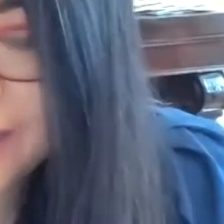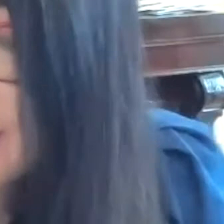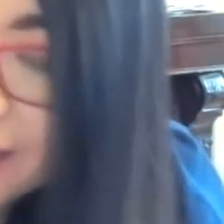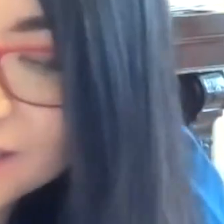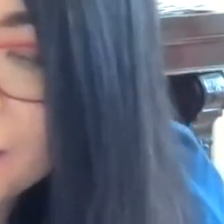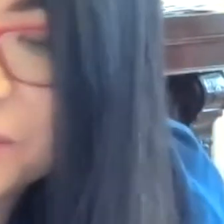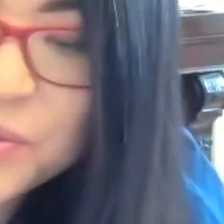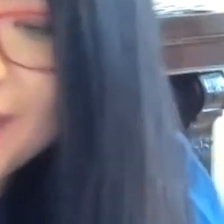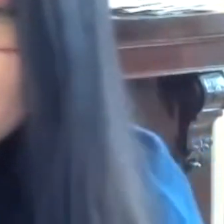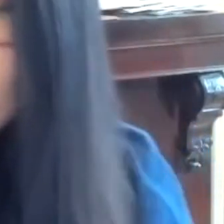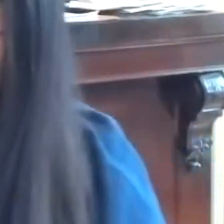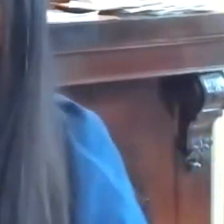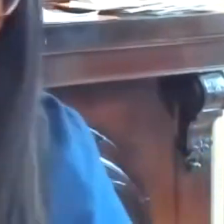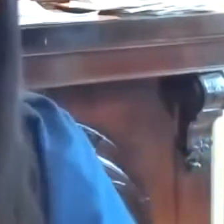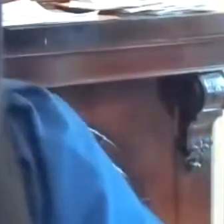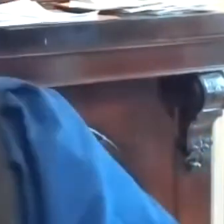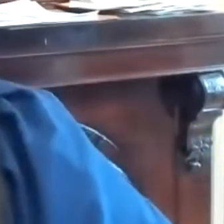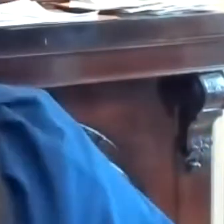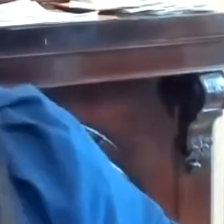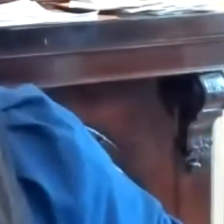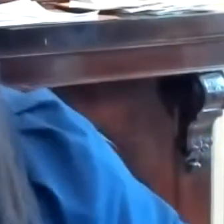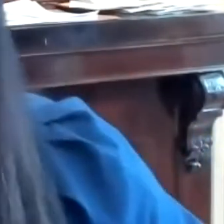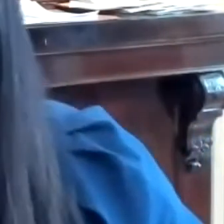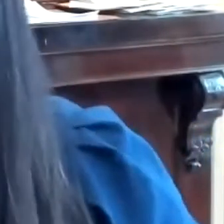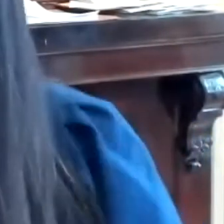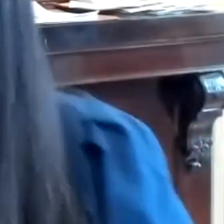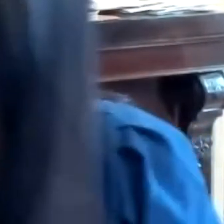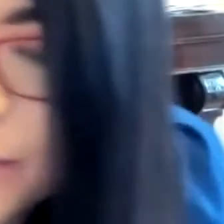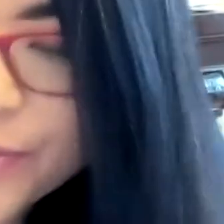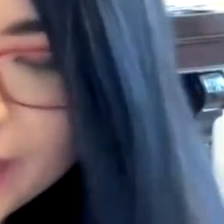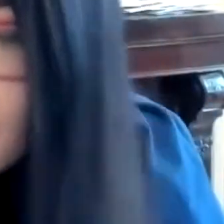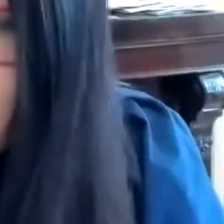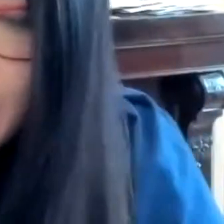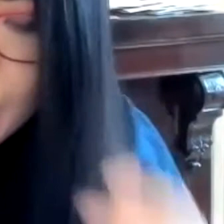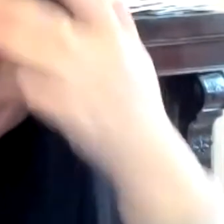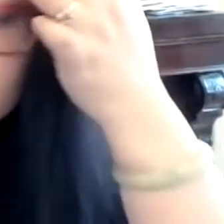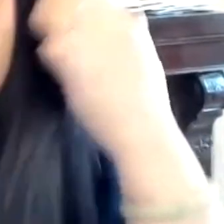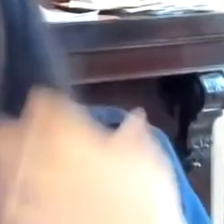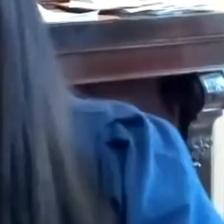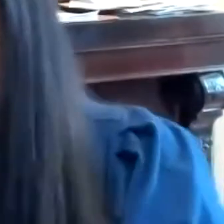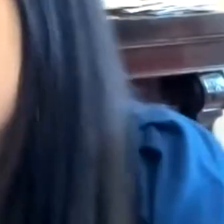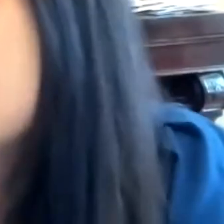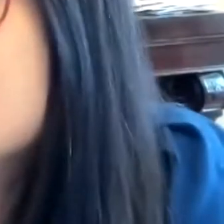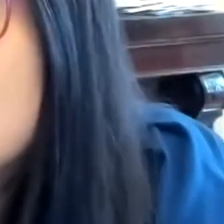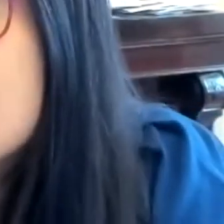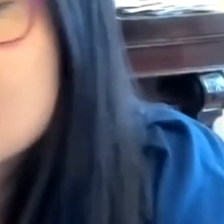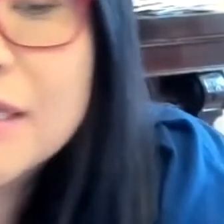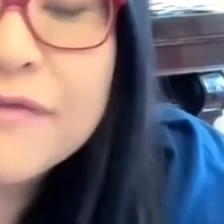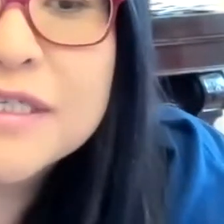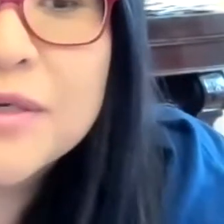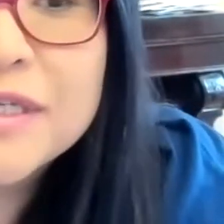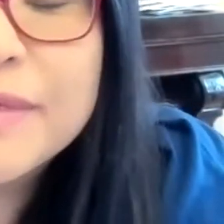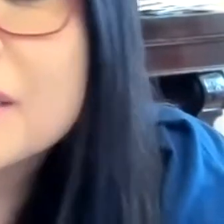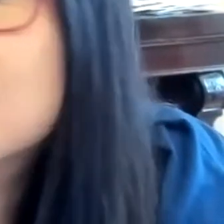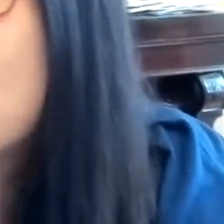as I said 128 of 24 nominations this is the first time we have carried out these awards in this